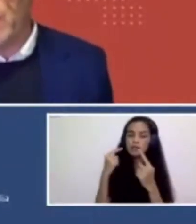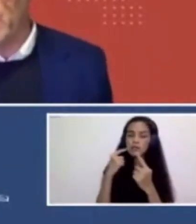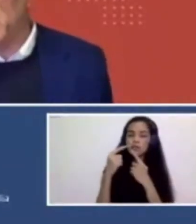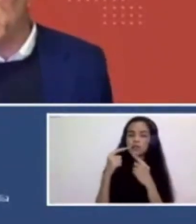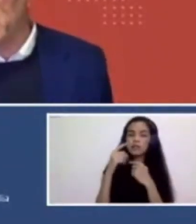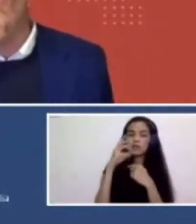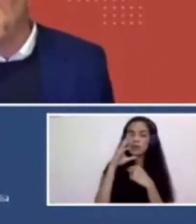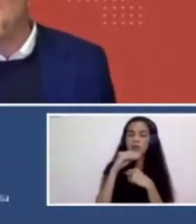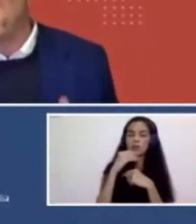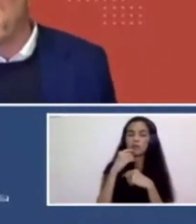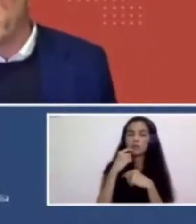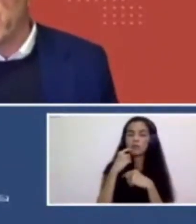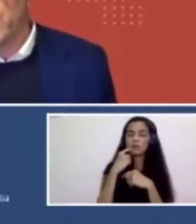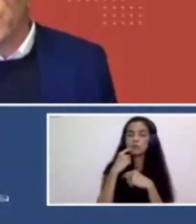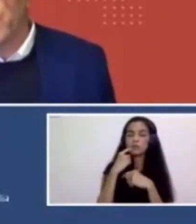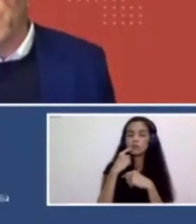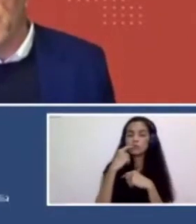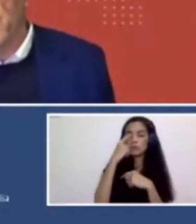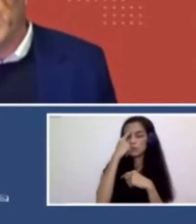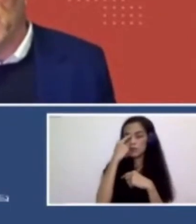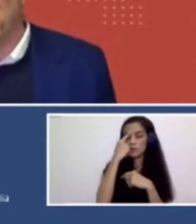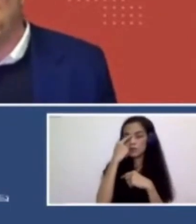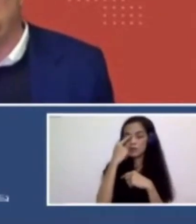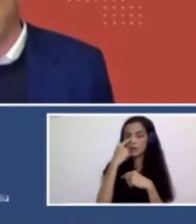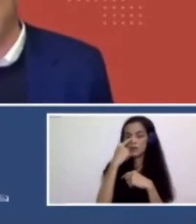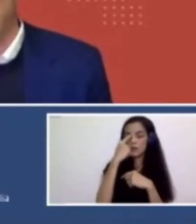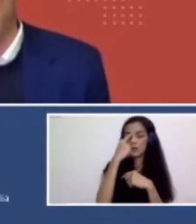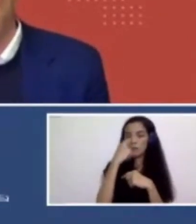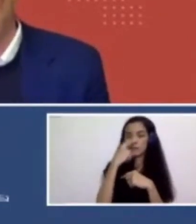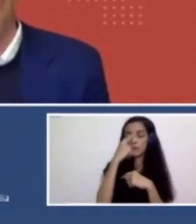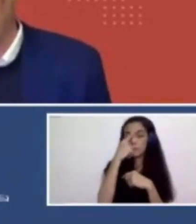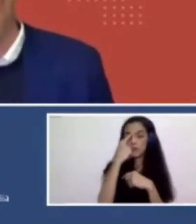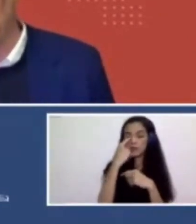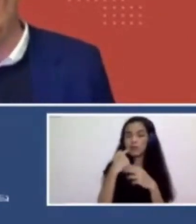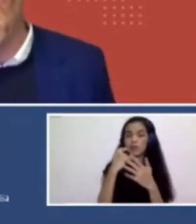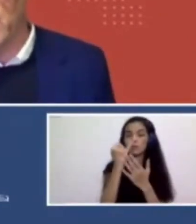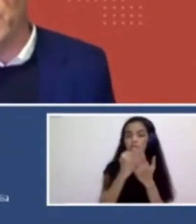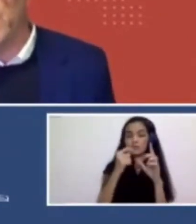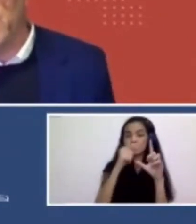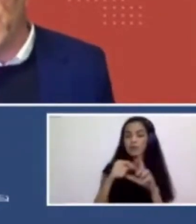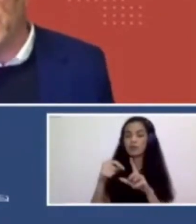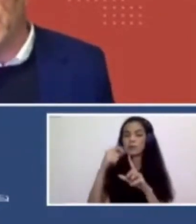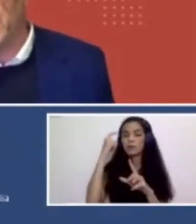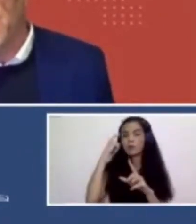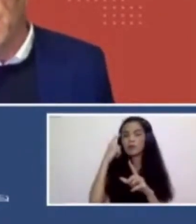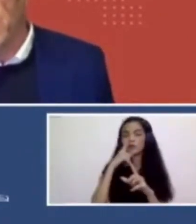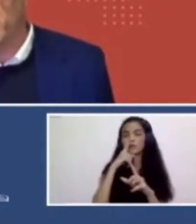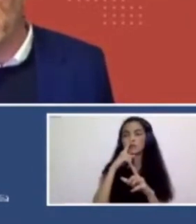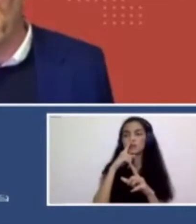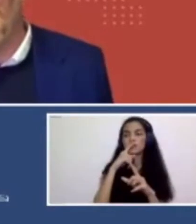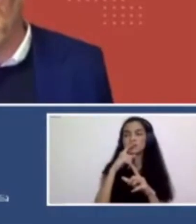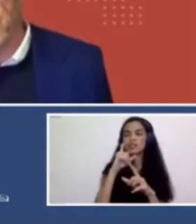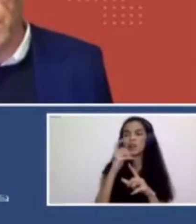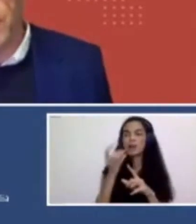there are all these stages with public art. You know, the submission is sort of the easiest part, you know, and putting it in and getting the, the, you know, not the easiest part,